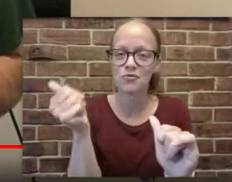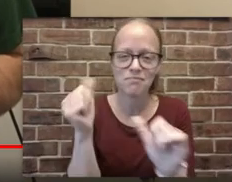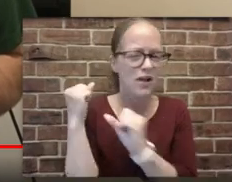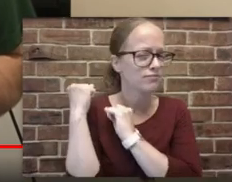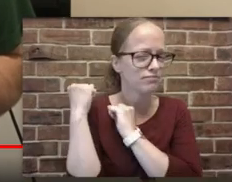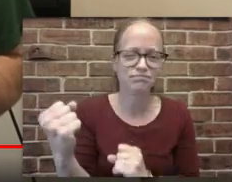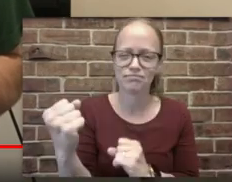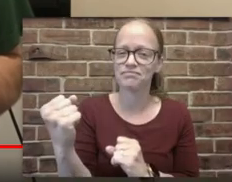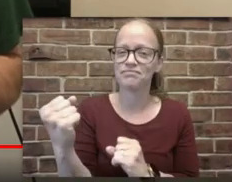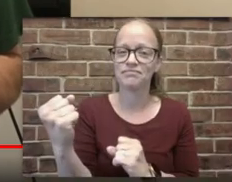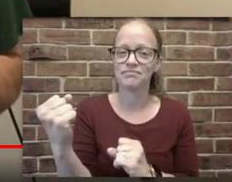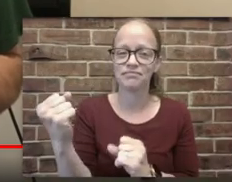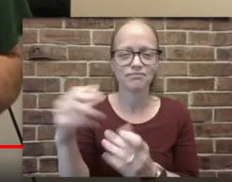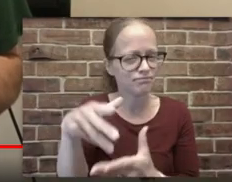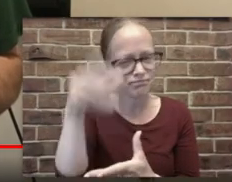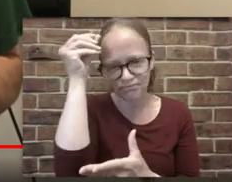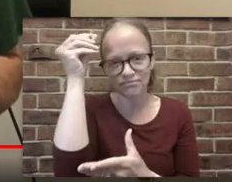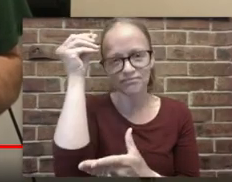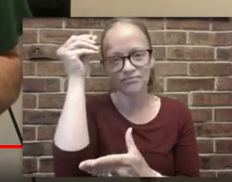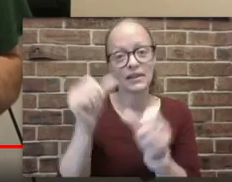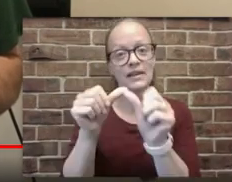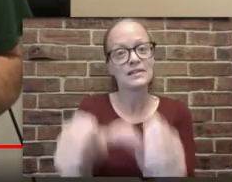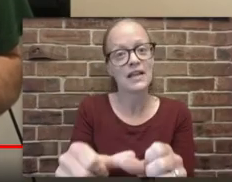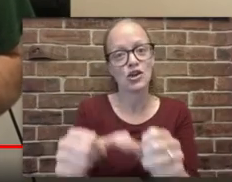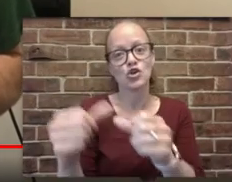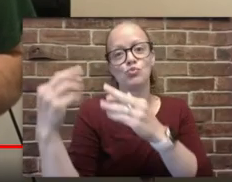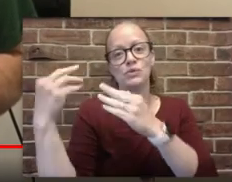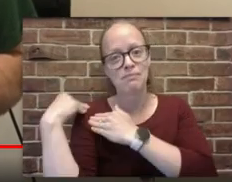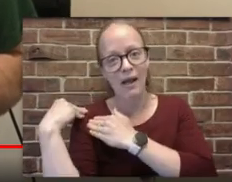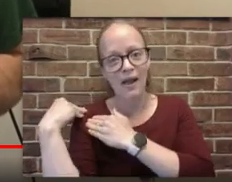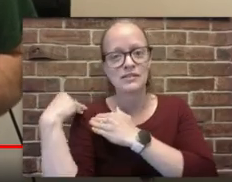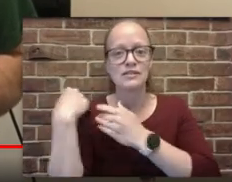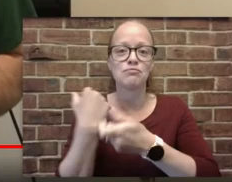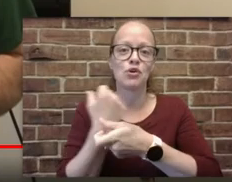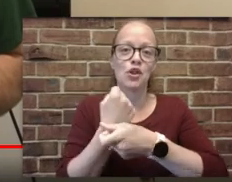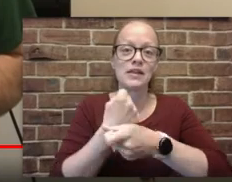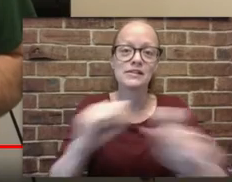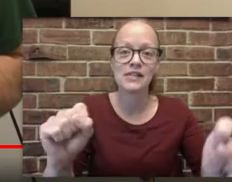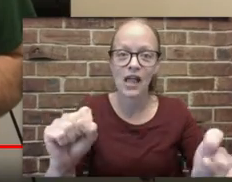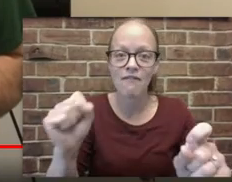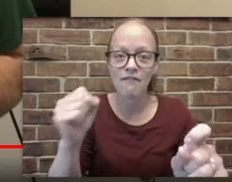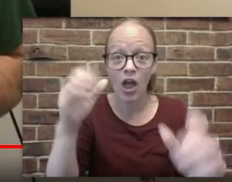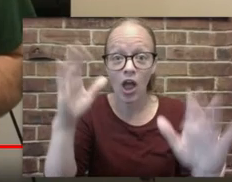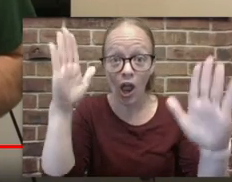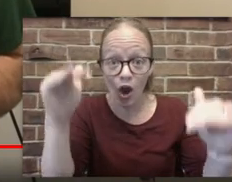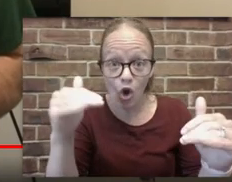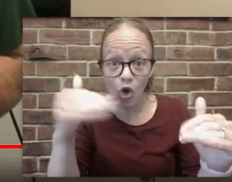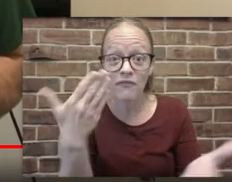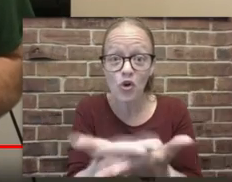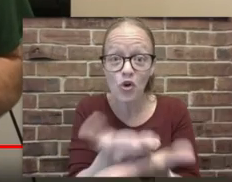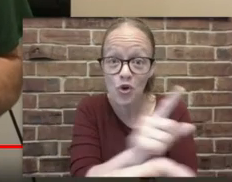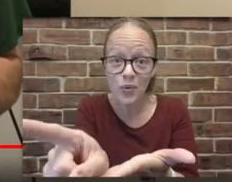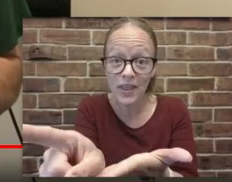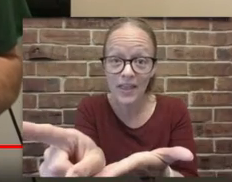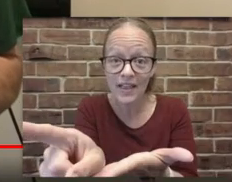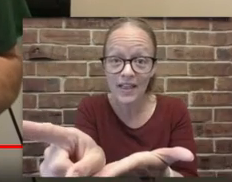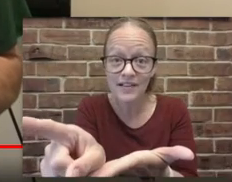strong. Keep being responsible. Keep being safe. And I hope all of you have a great week.